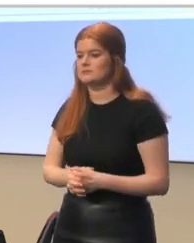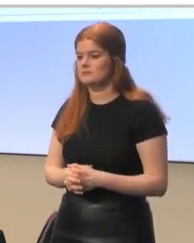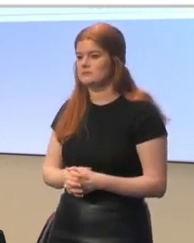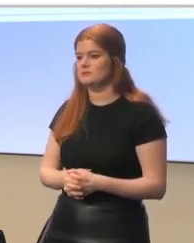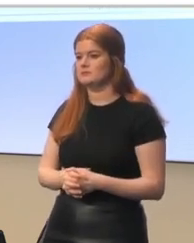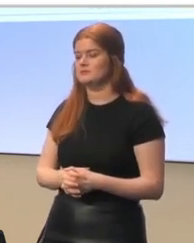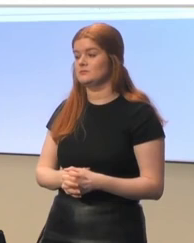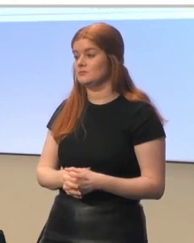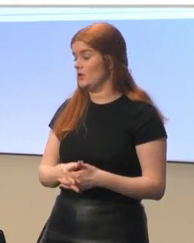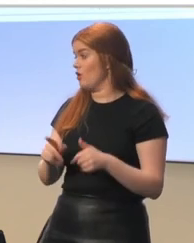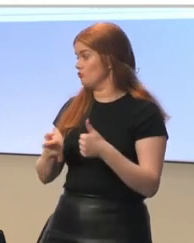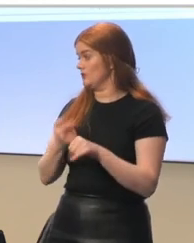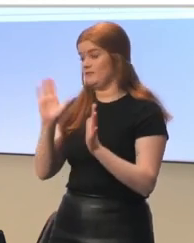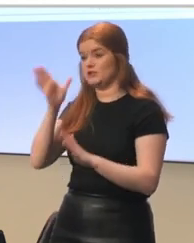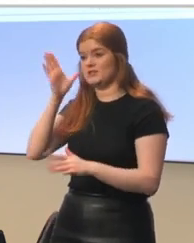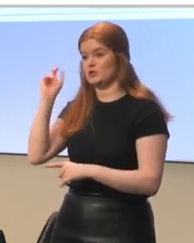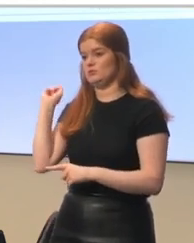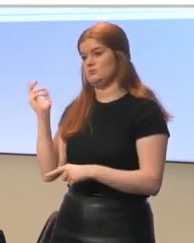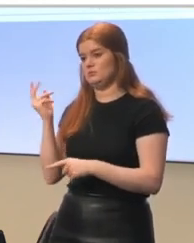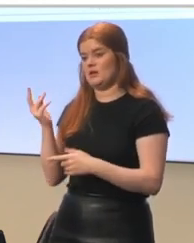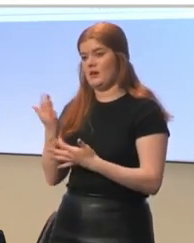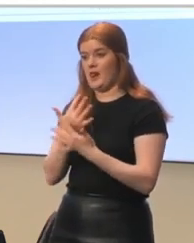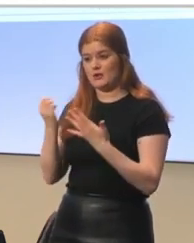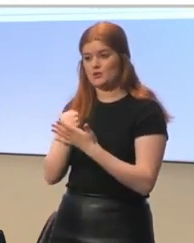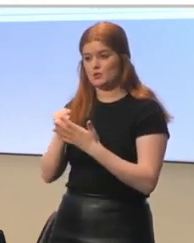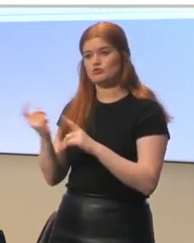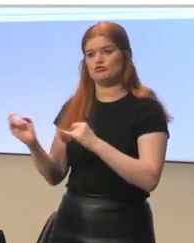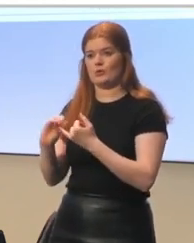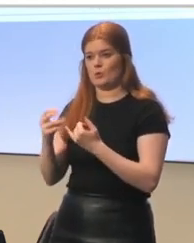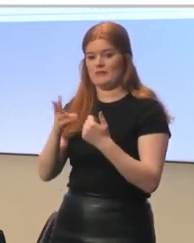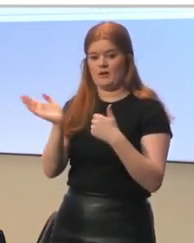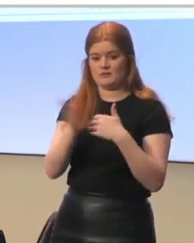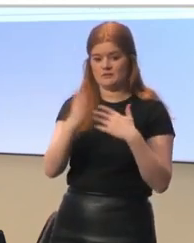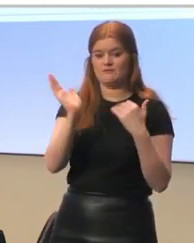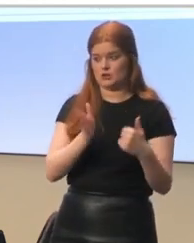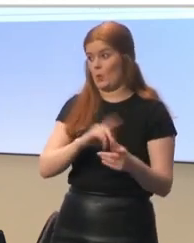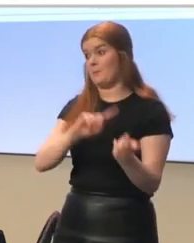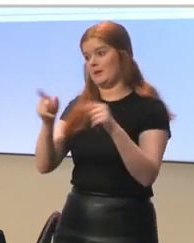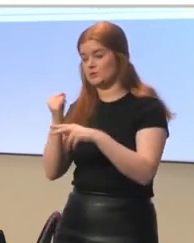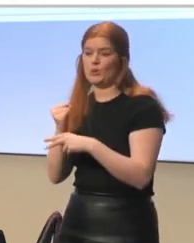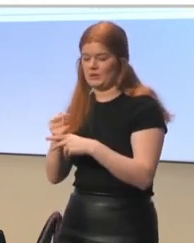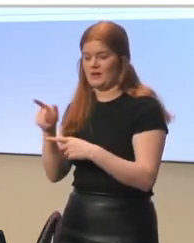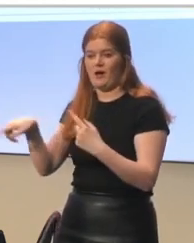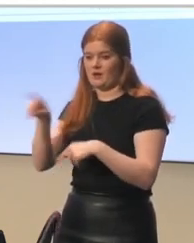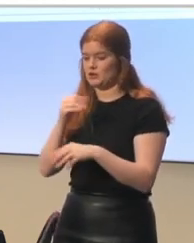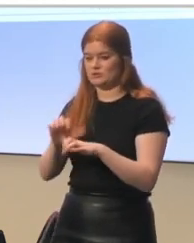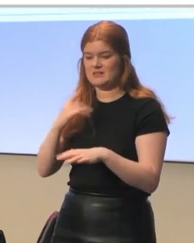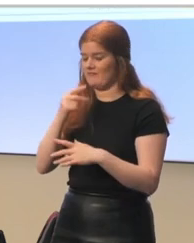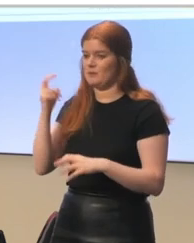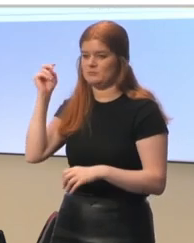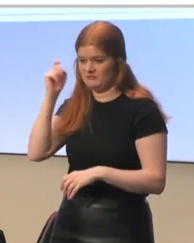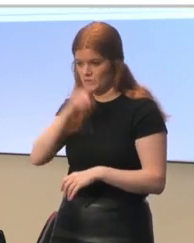What we just heard before, coming back to school was seen as very problematic for lots of kids. They said it was not easy to